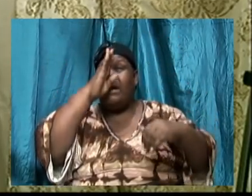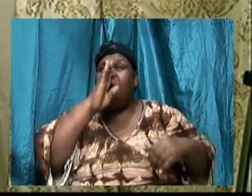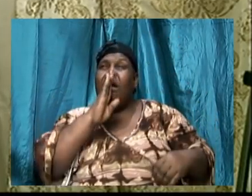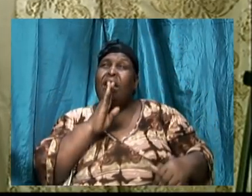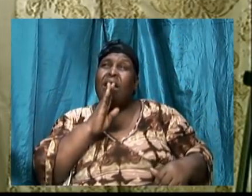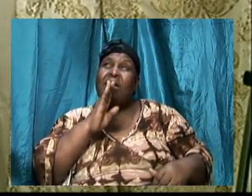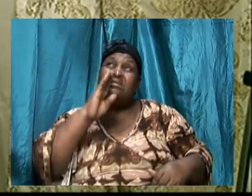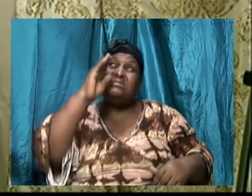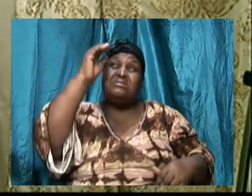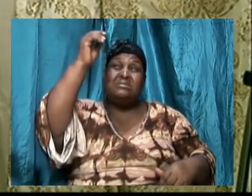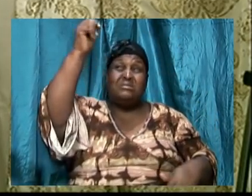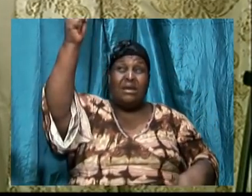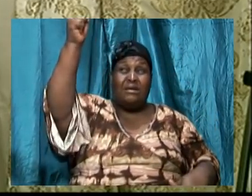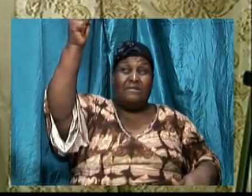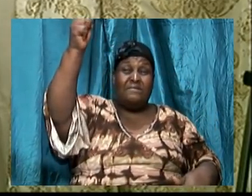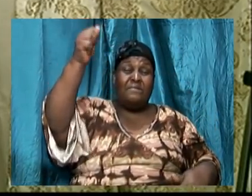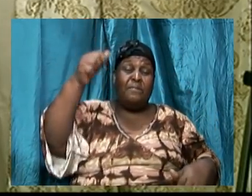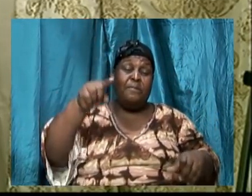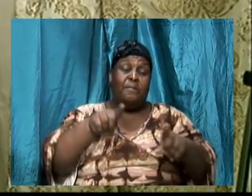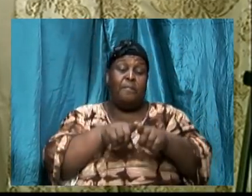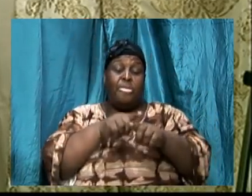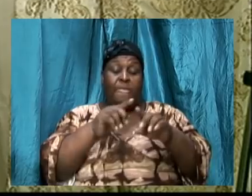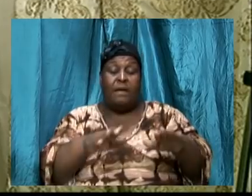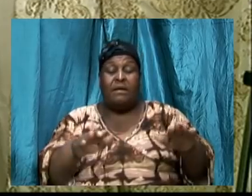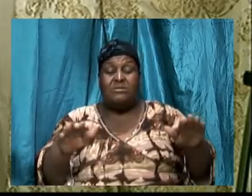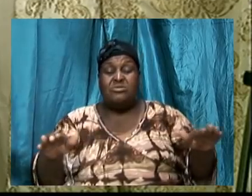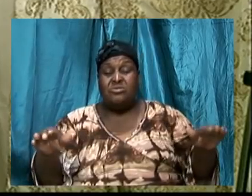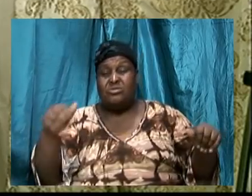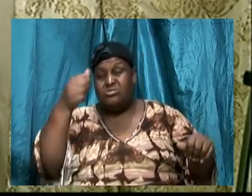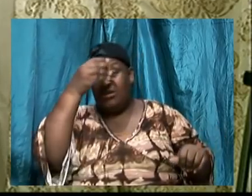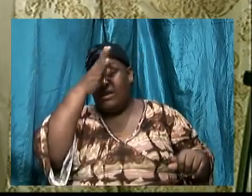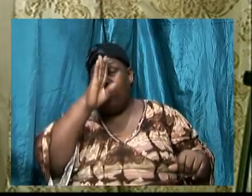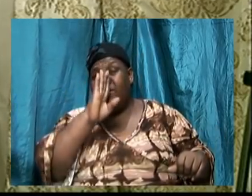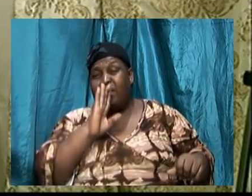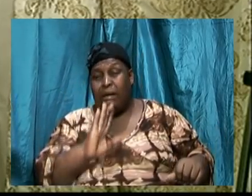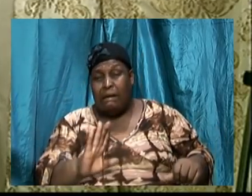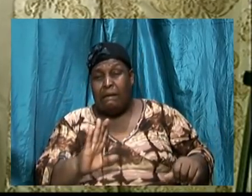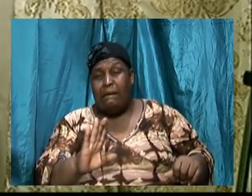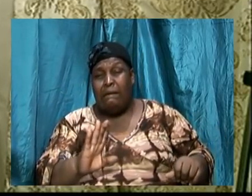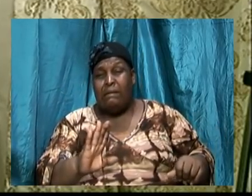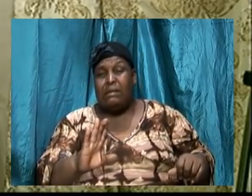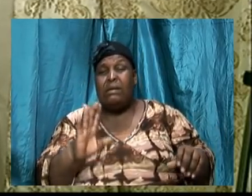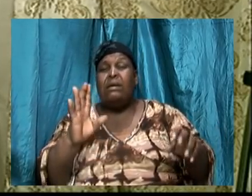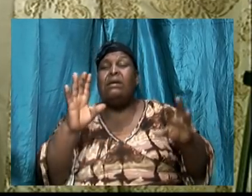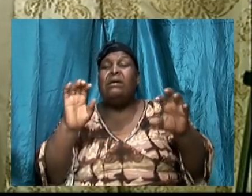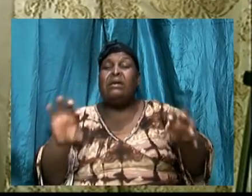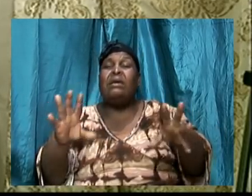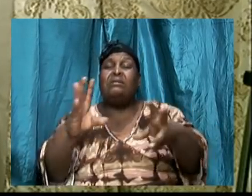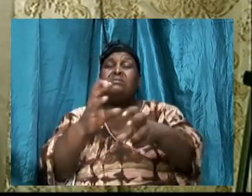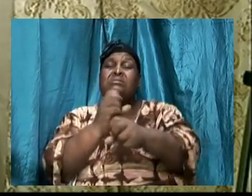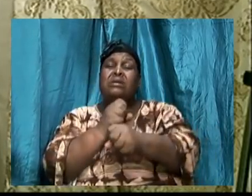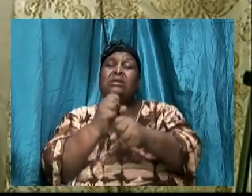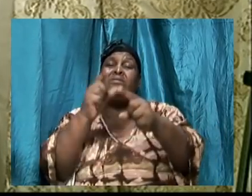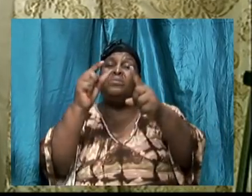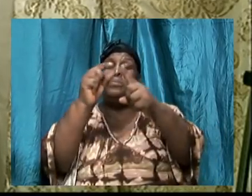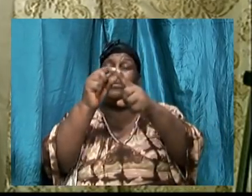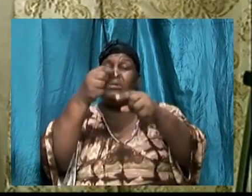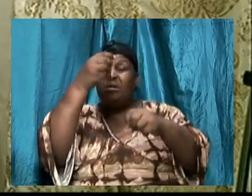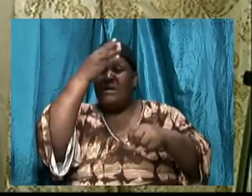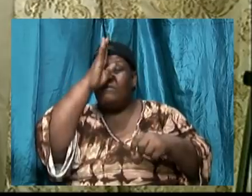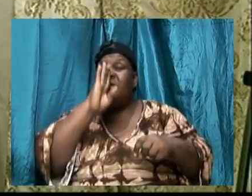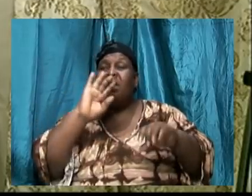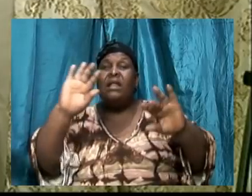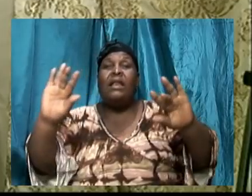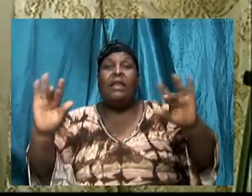as children of God we can treat it so lightly? And so I am very concerned. But I am